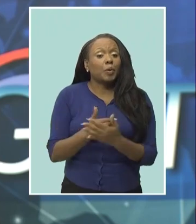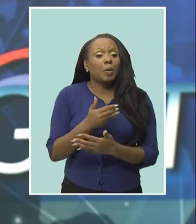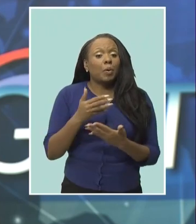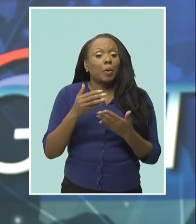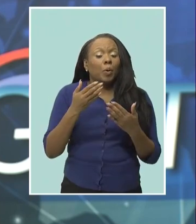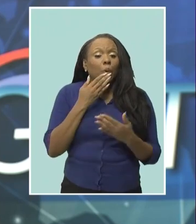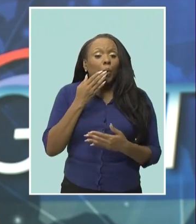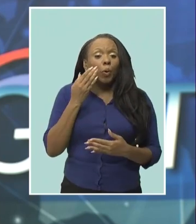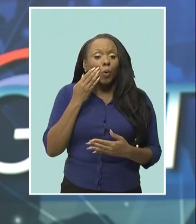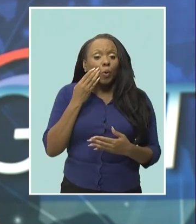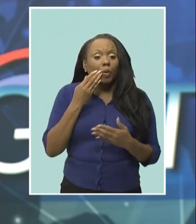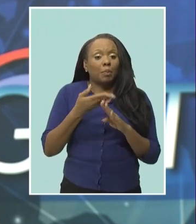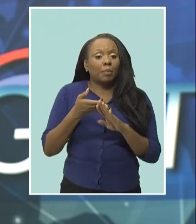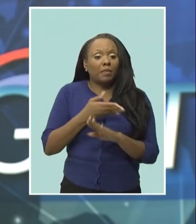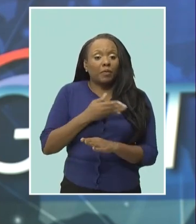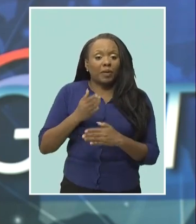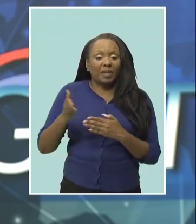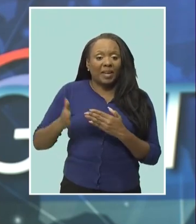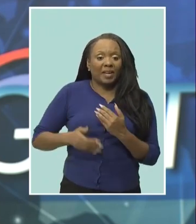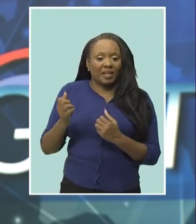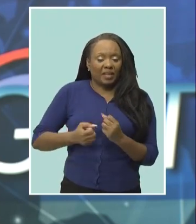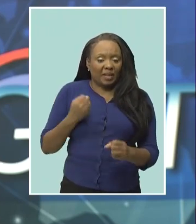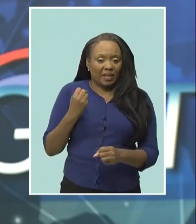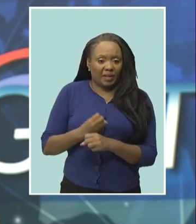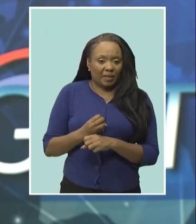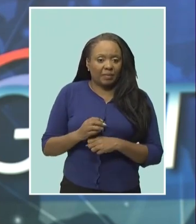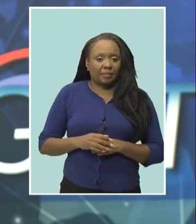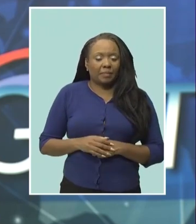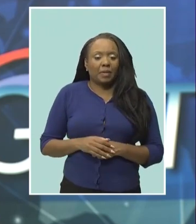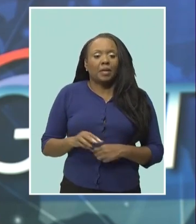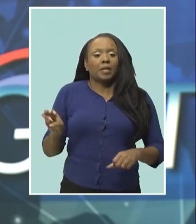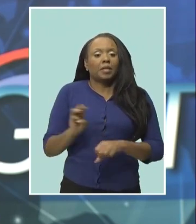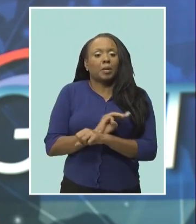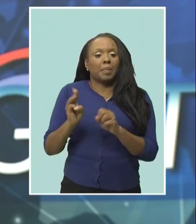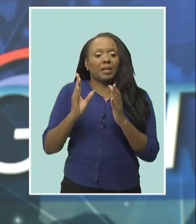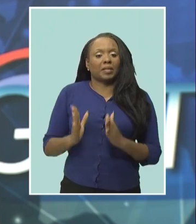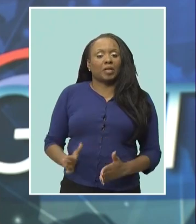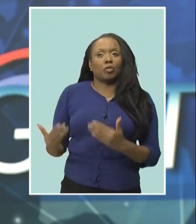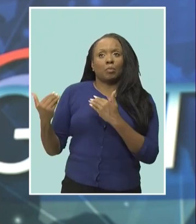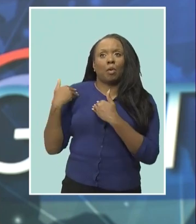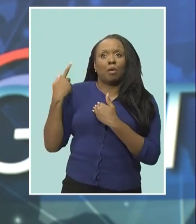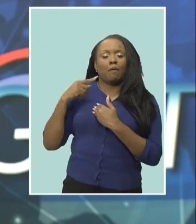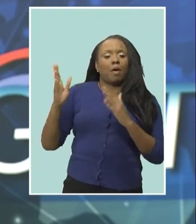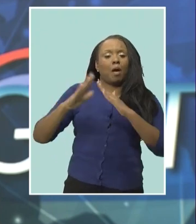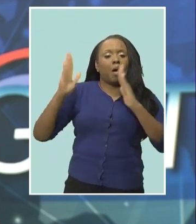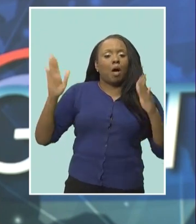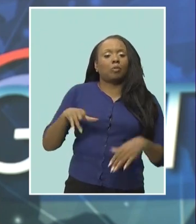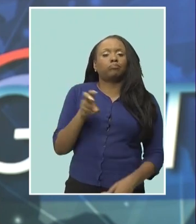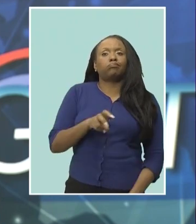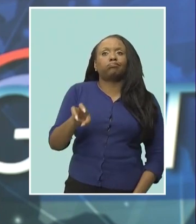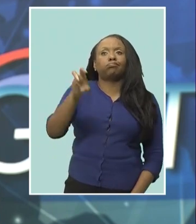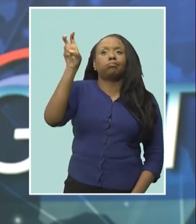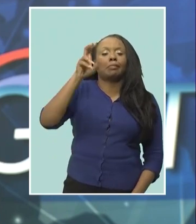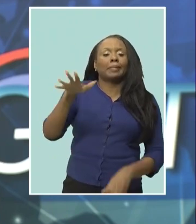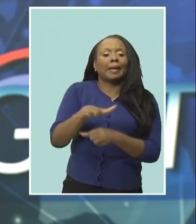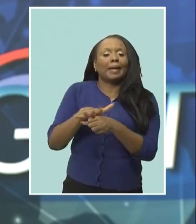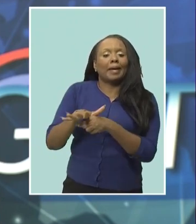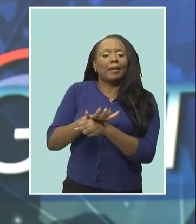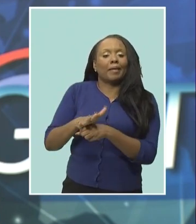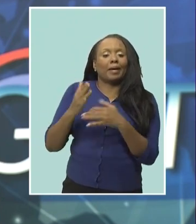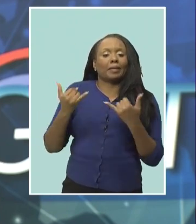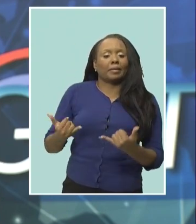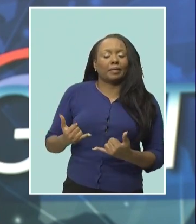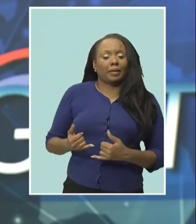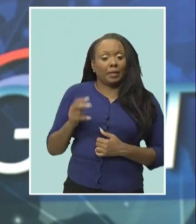the news tonight from Minister of Housing Lands and Maintenance Dwight Sutherland after a tour of the Ridge Meadows Christchurch Trevor Thorpe